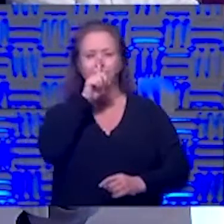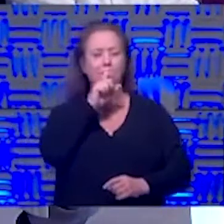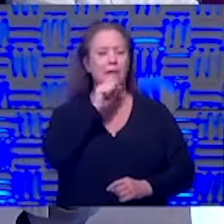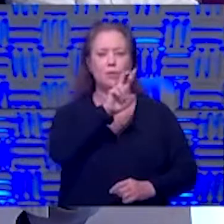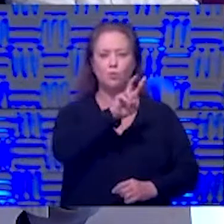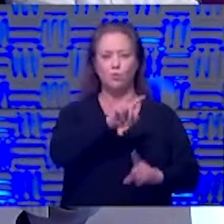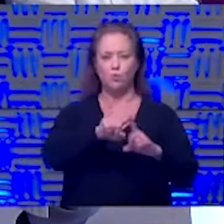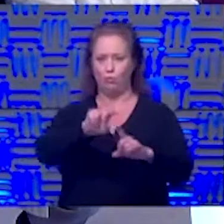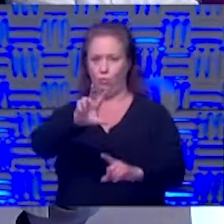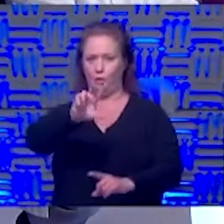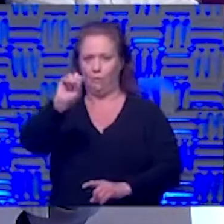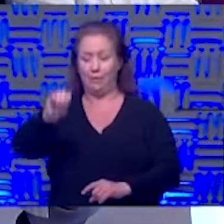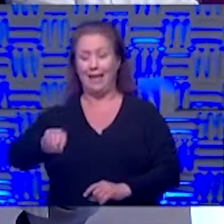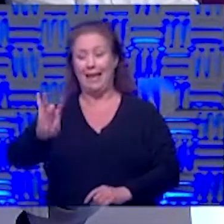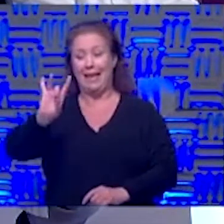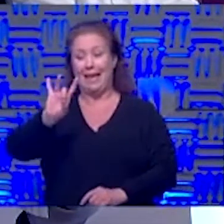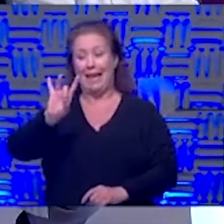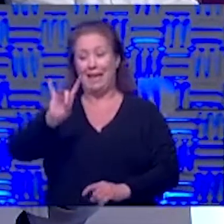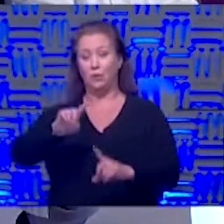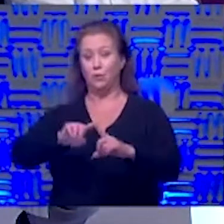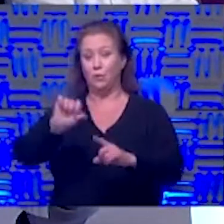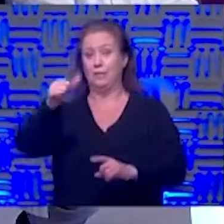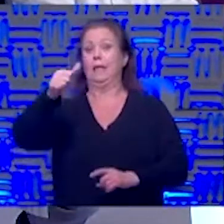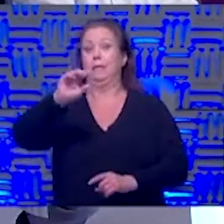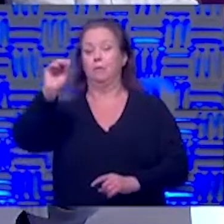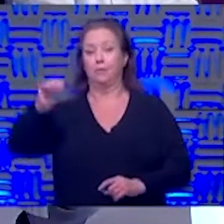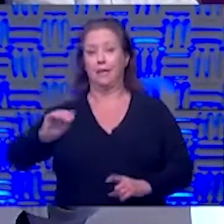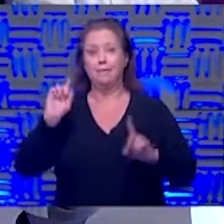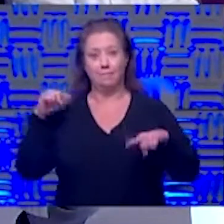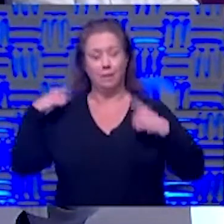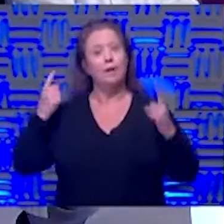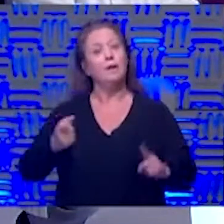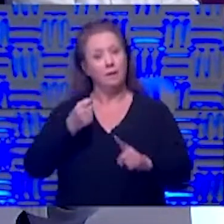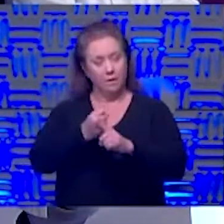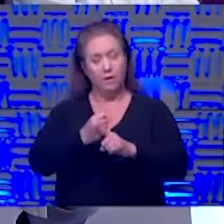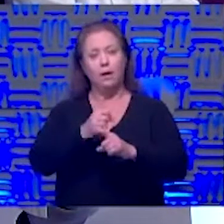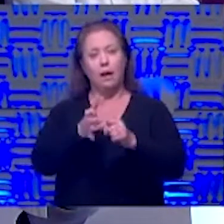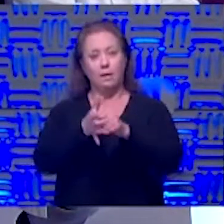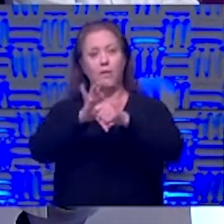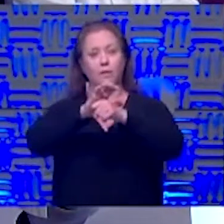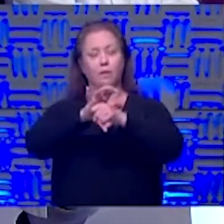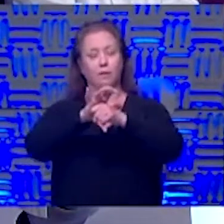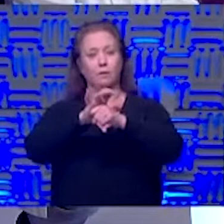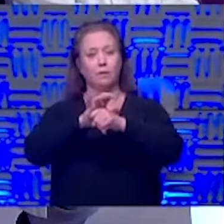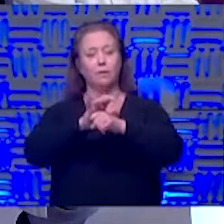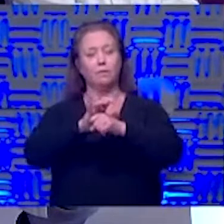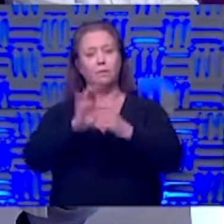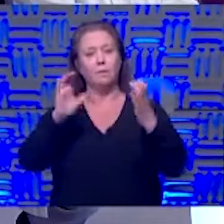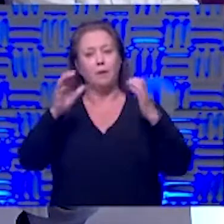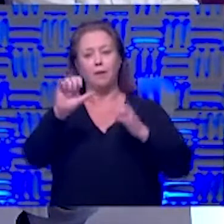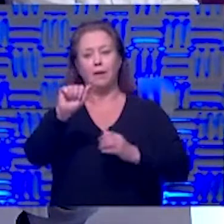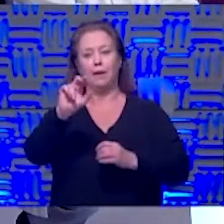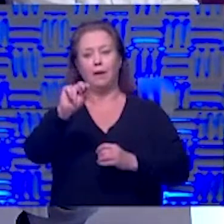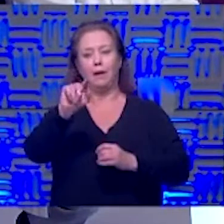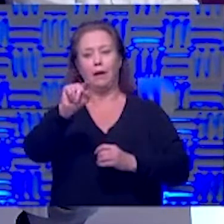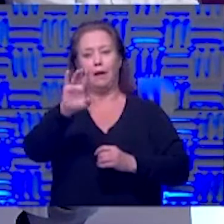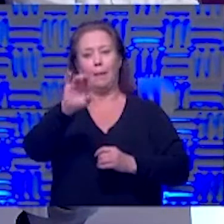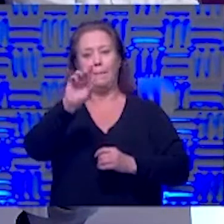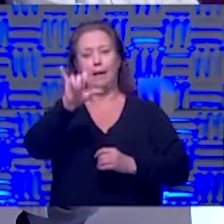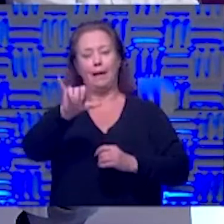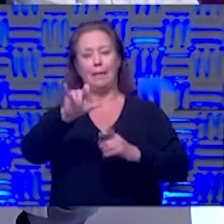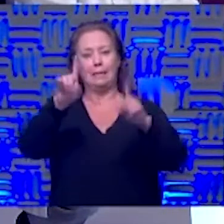to ten percent of america either has or has had the virus based on antibody testing yeah so the numbers are going up yeah